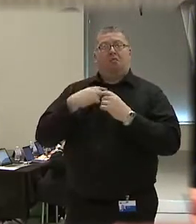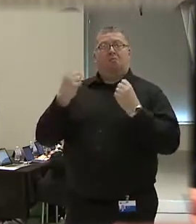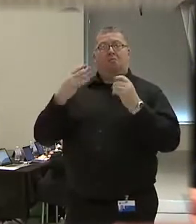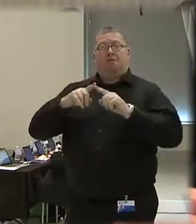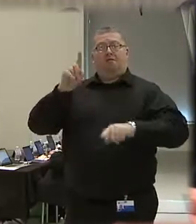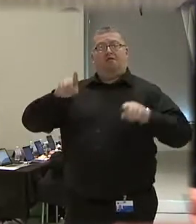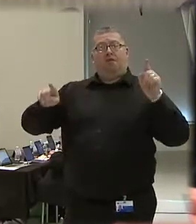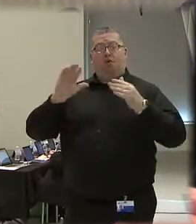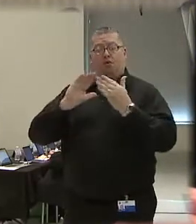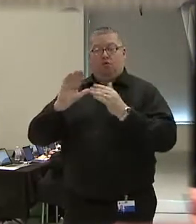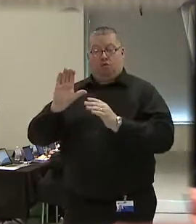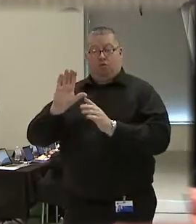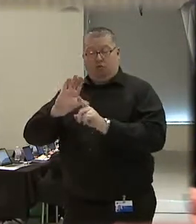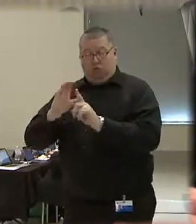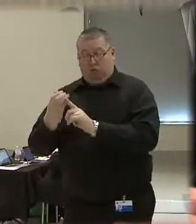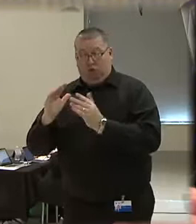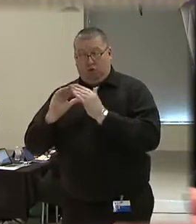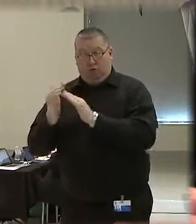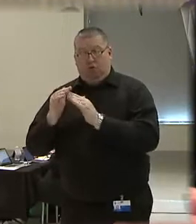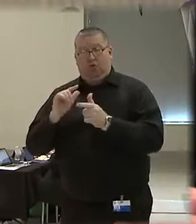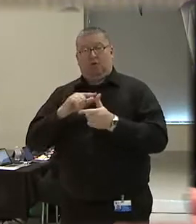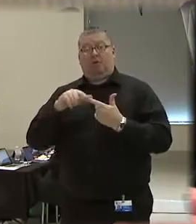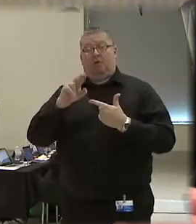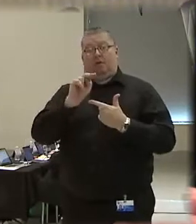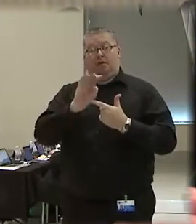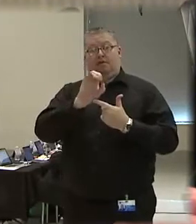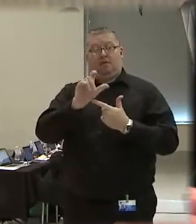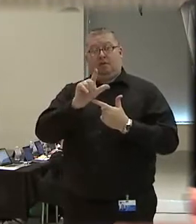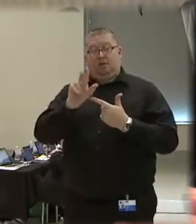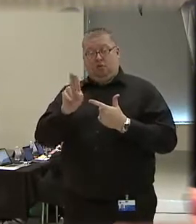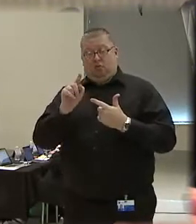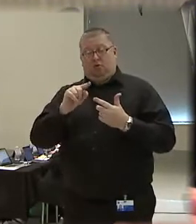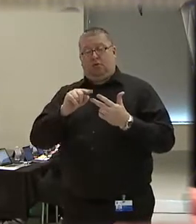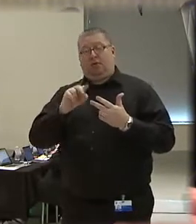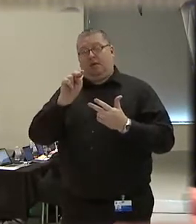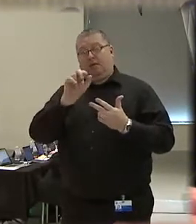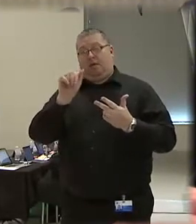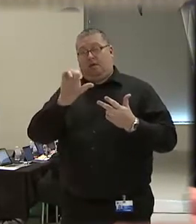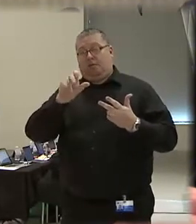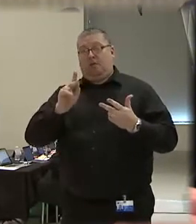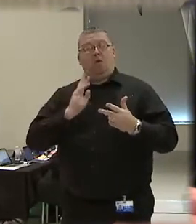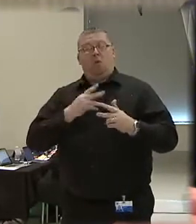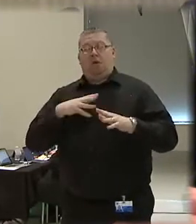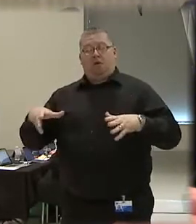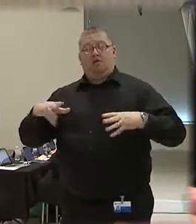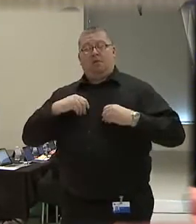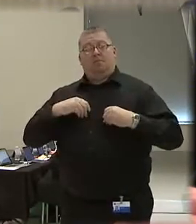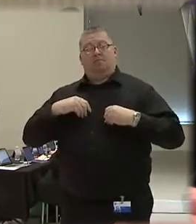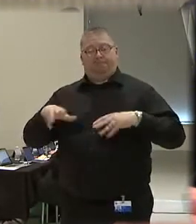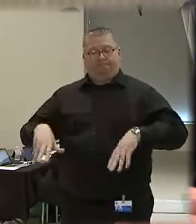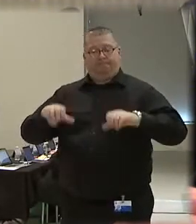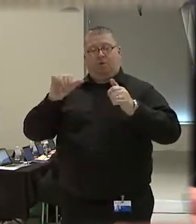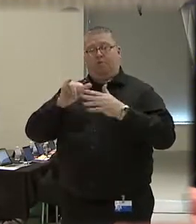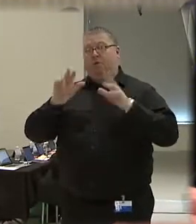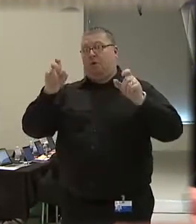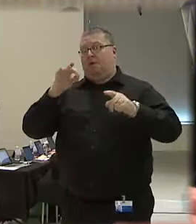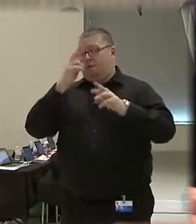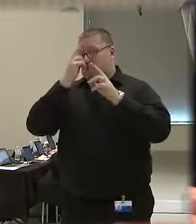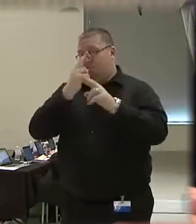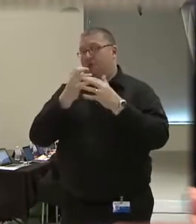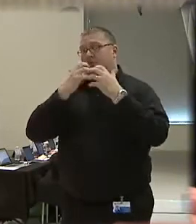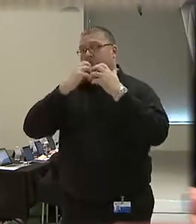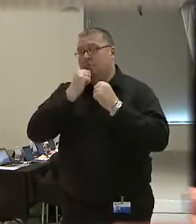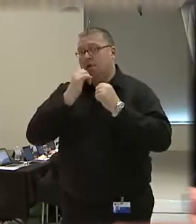local ACLU, and NAACP, we added language emphasizing the sanctity of life. Using this phrase as our guiding